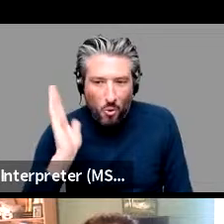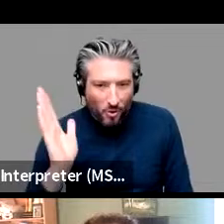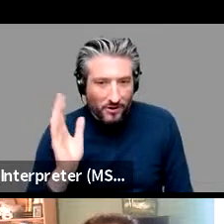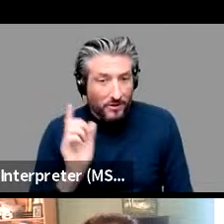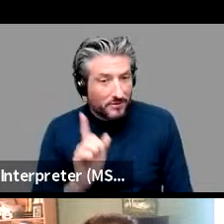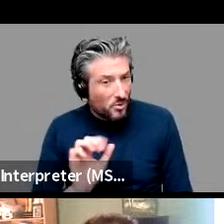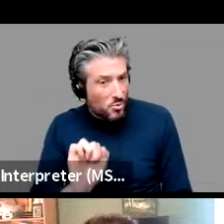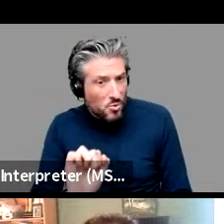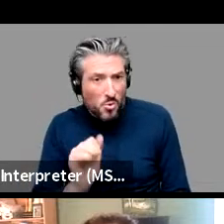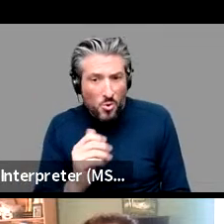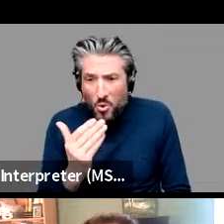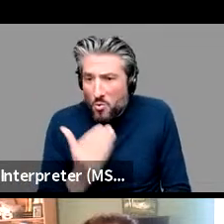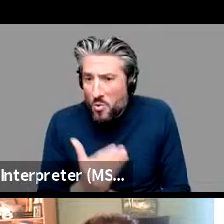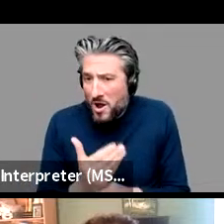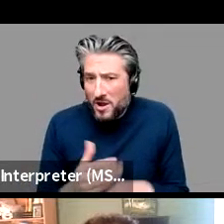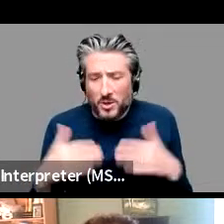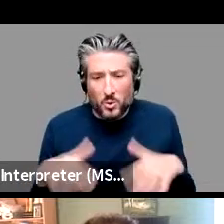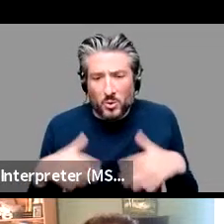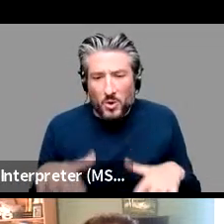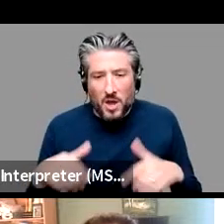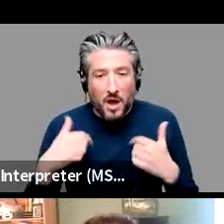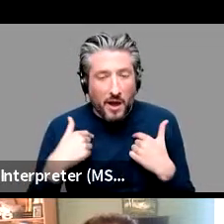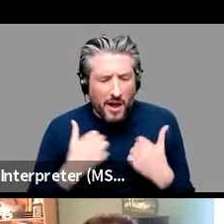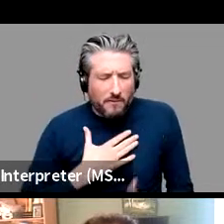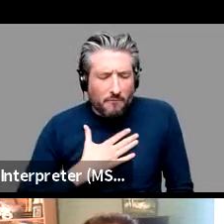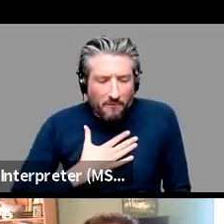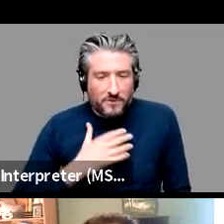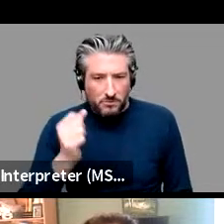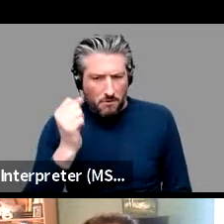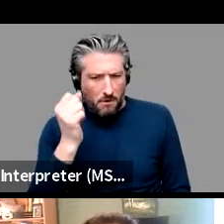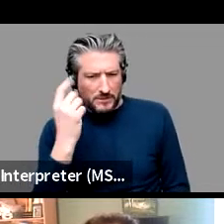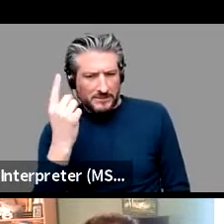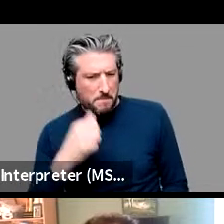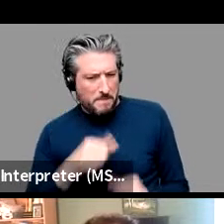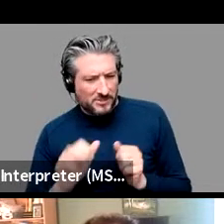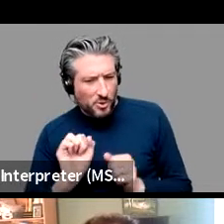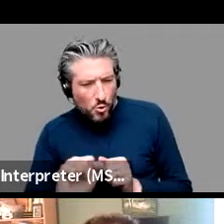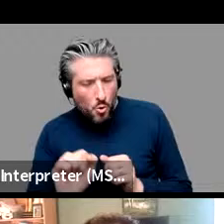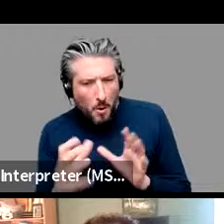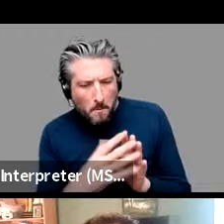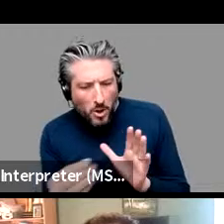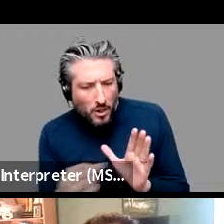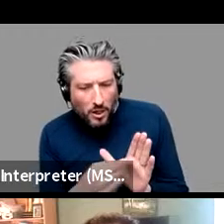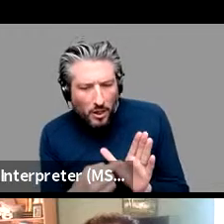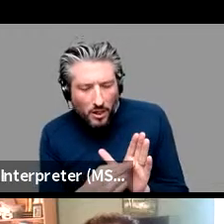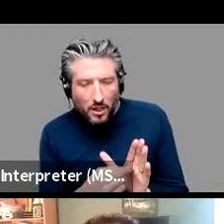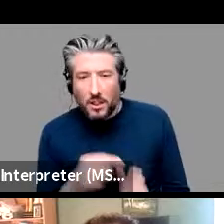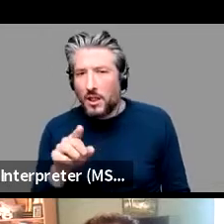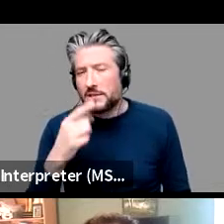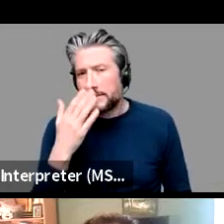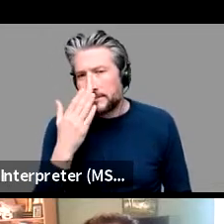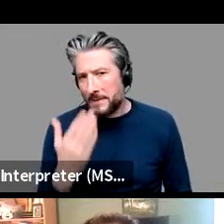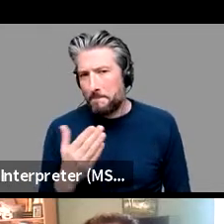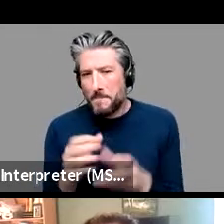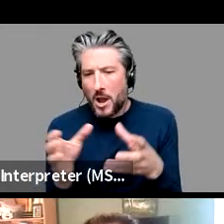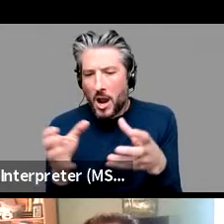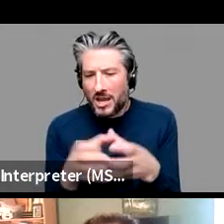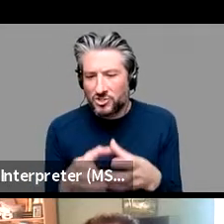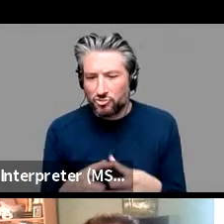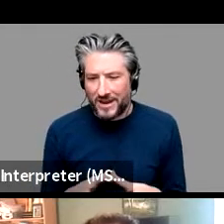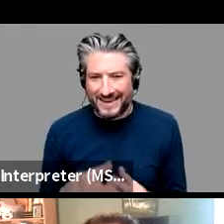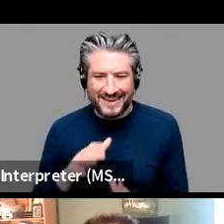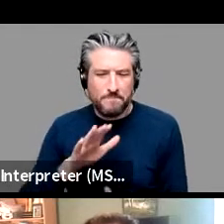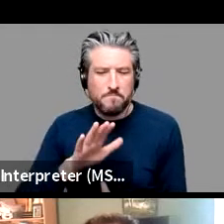to understand the modeling and better um so it seems to me that this idea of clustering is really important and i i really